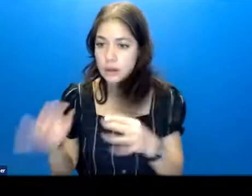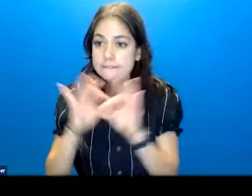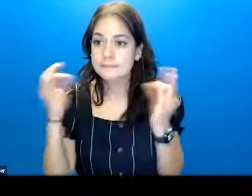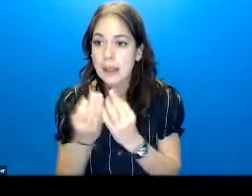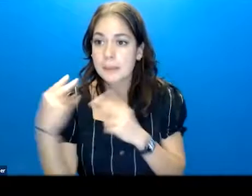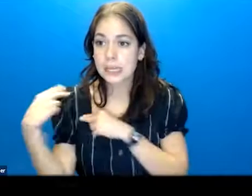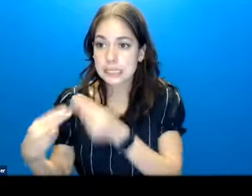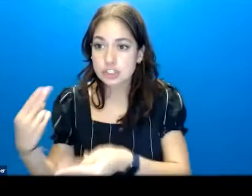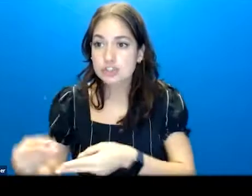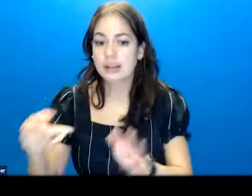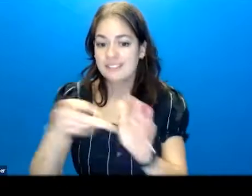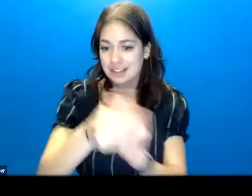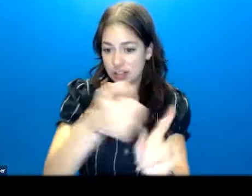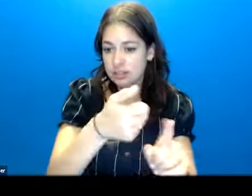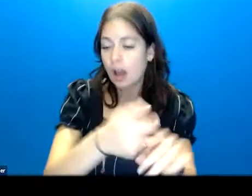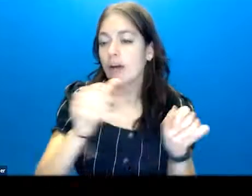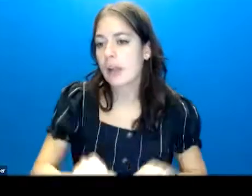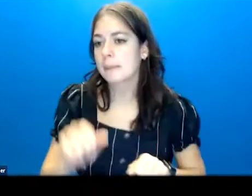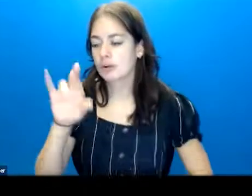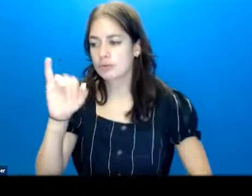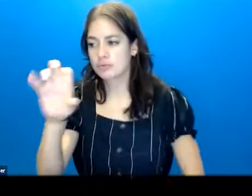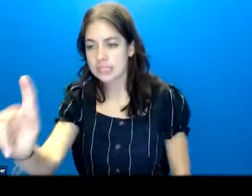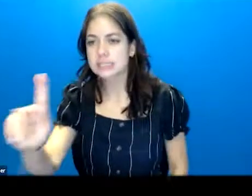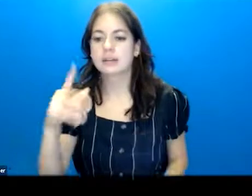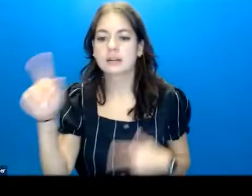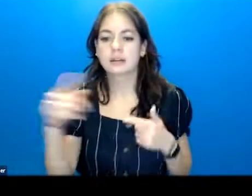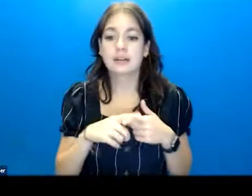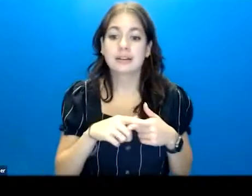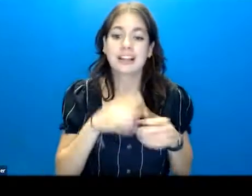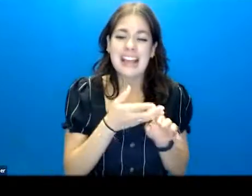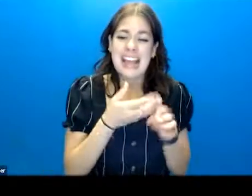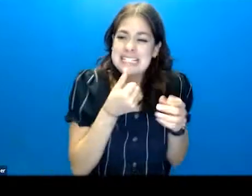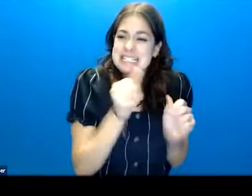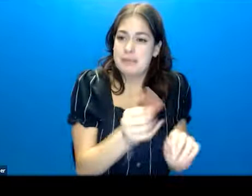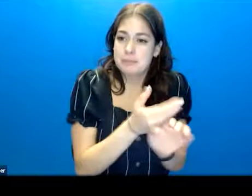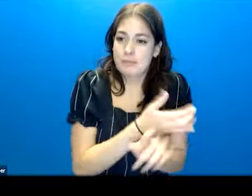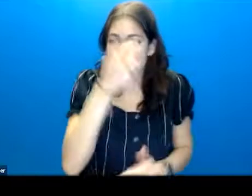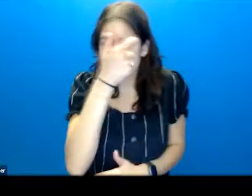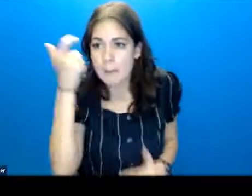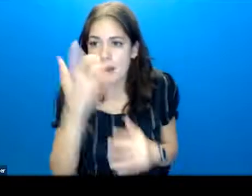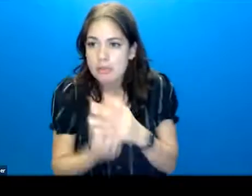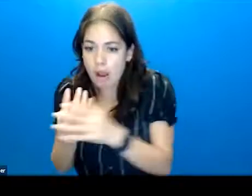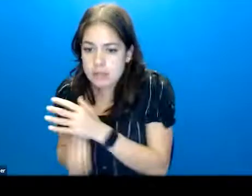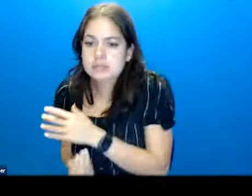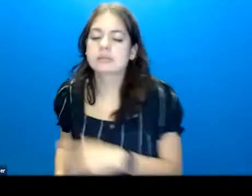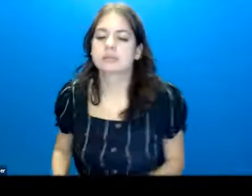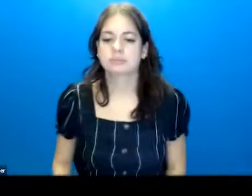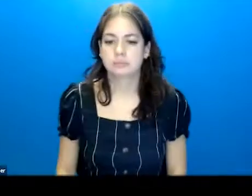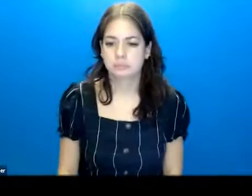of suicide is also a risk factor. Prior suicide attempts, trauma, loss, there's a number of them.